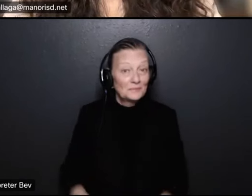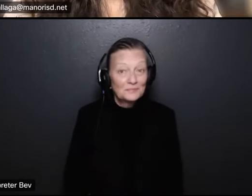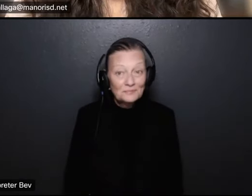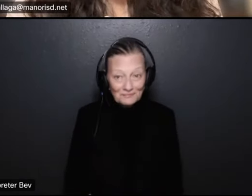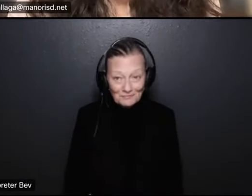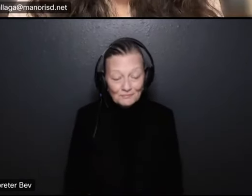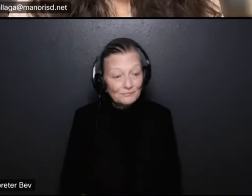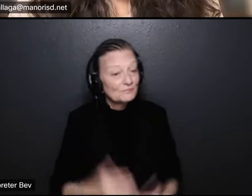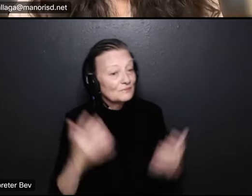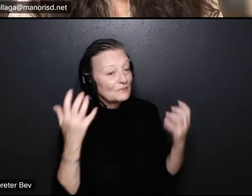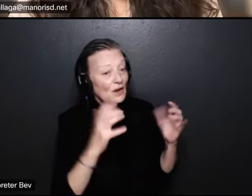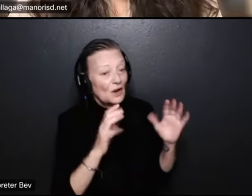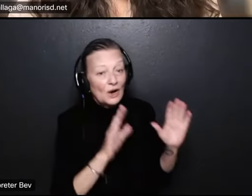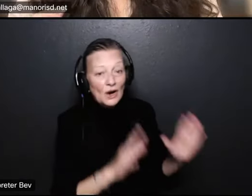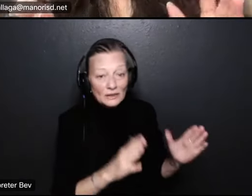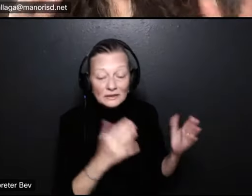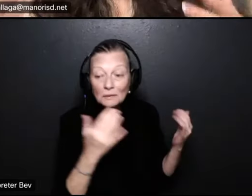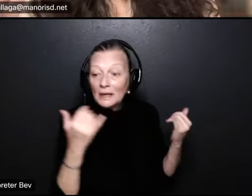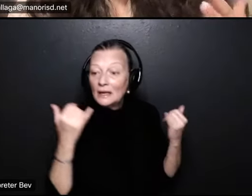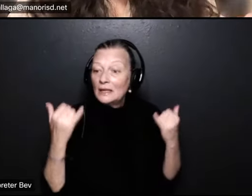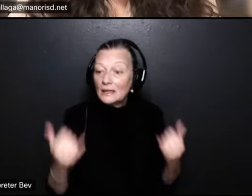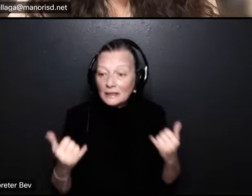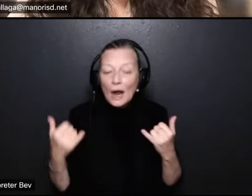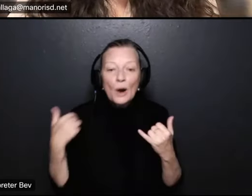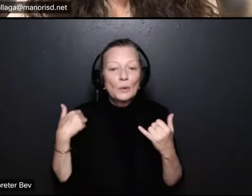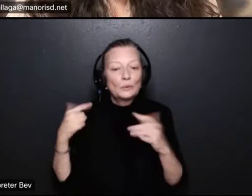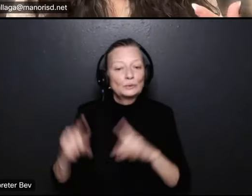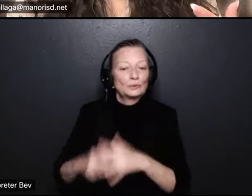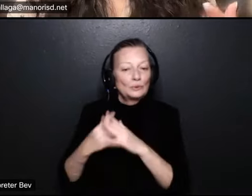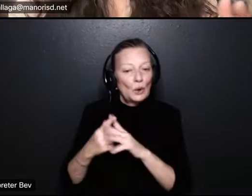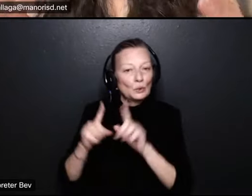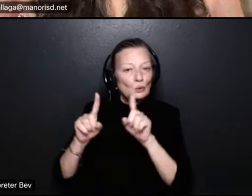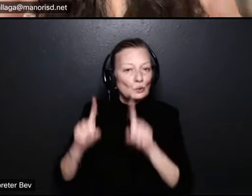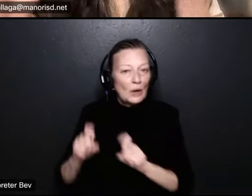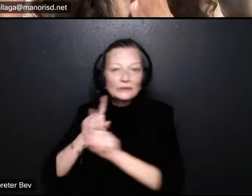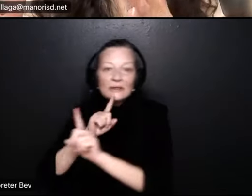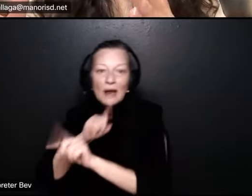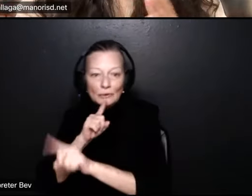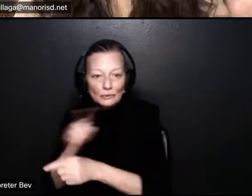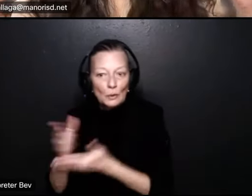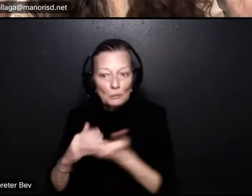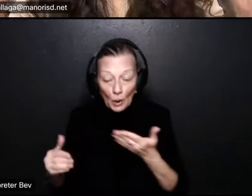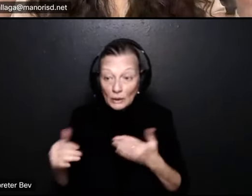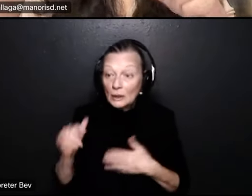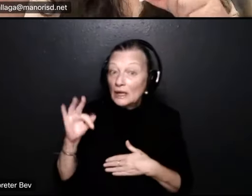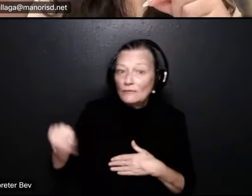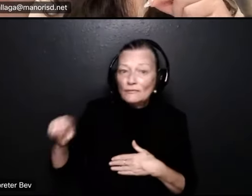okay awesome so now we're going to get to our question our question and answer portion of the evening um and so we're going to take some so if you have a question please put in the q a